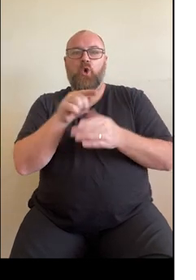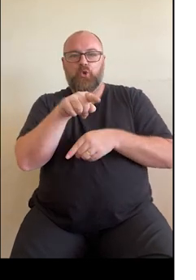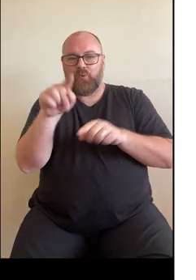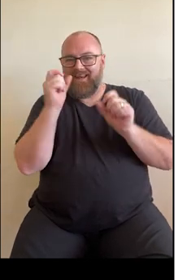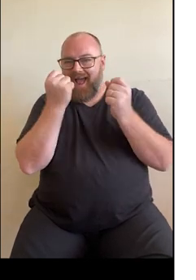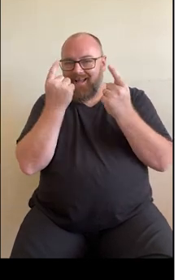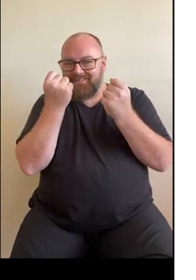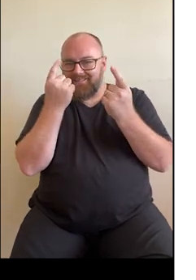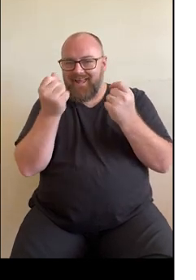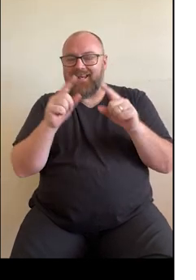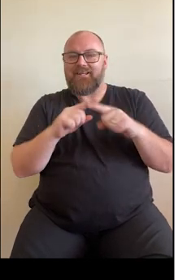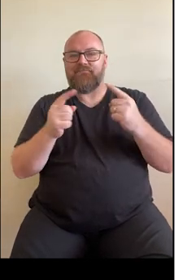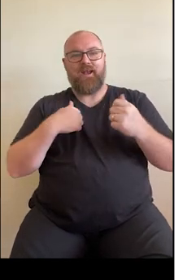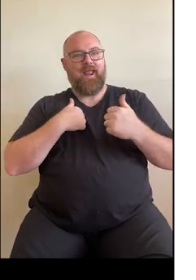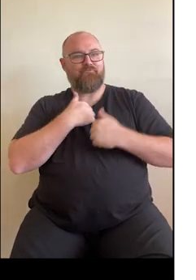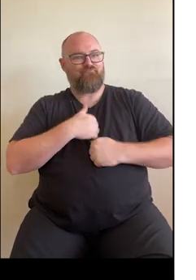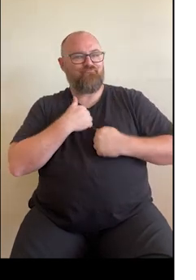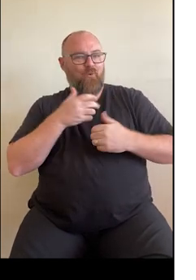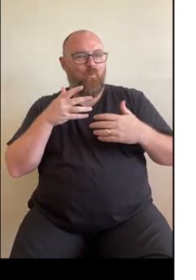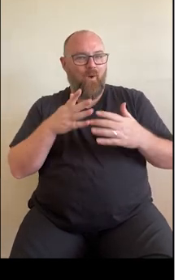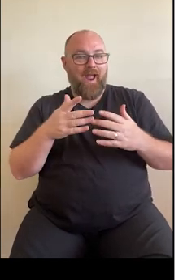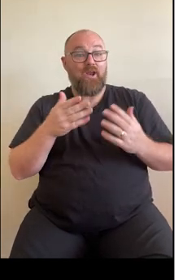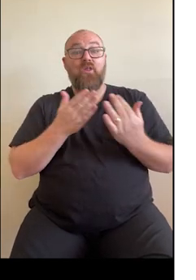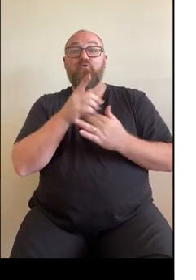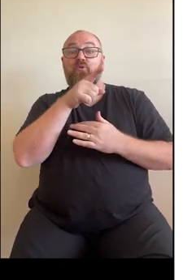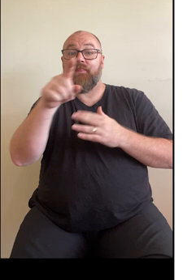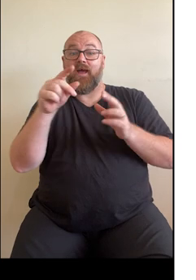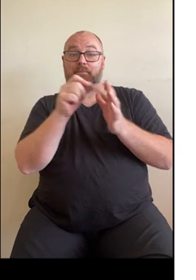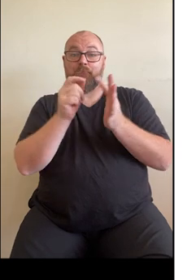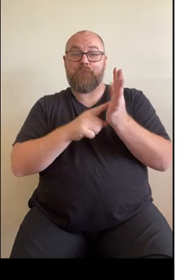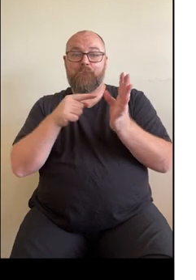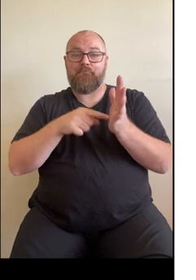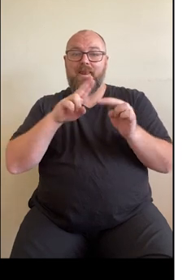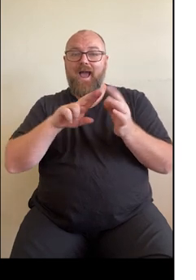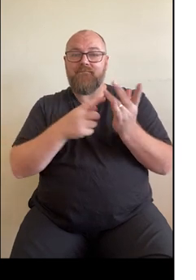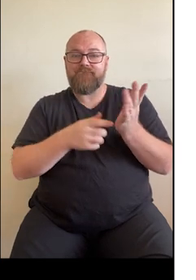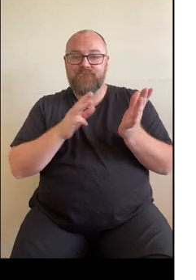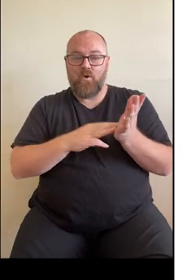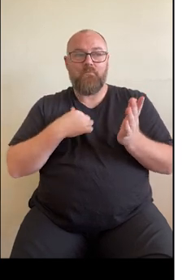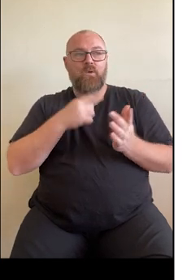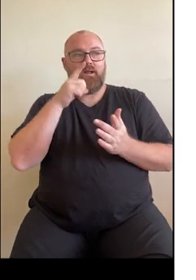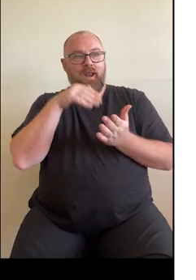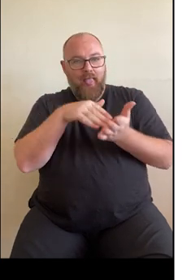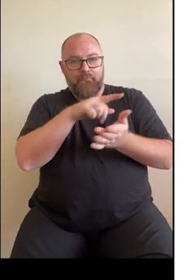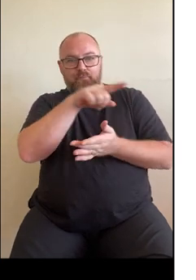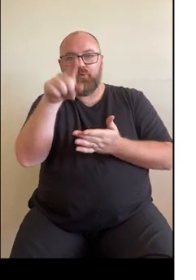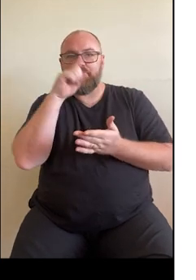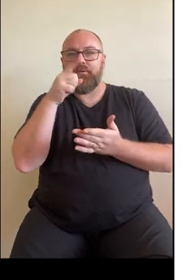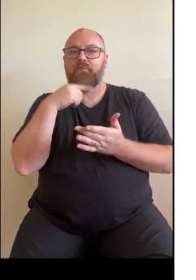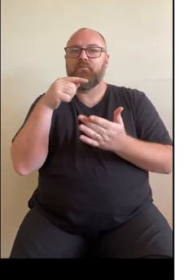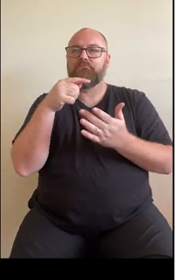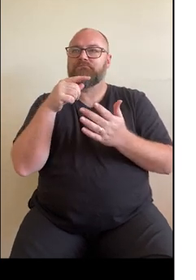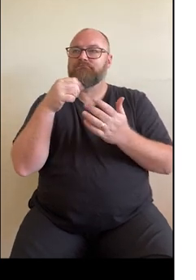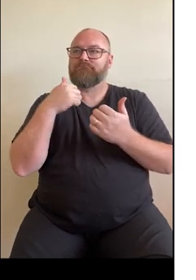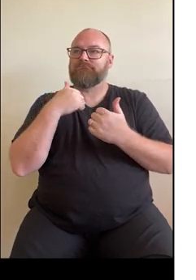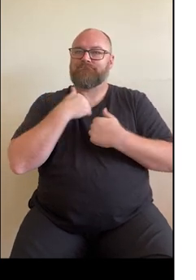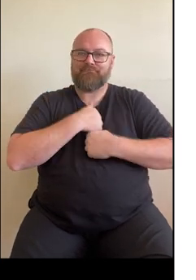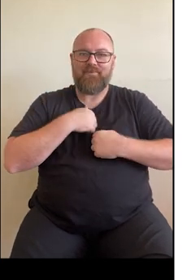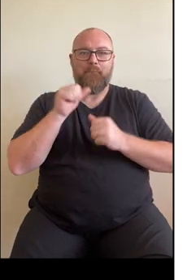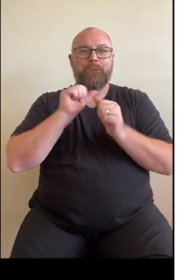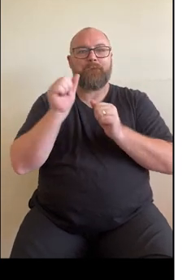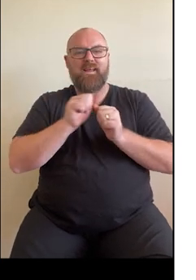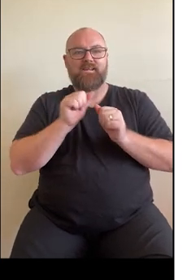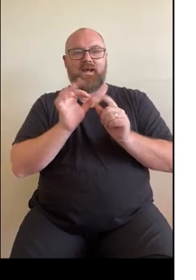entertaining ways. It is through these platforms that we are able to help Australians better themselves through healthy eating, exercise and positivity.